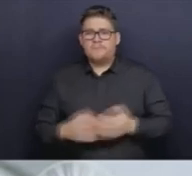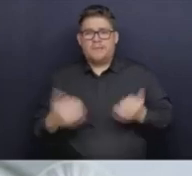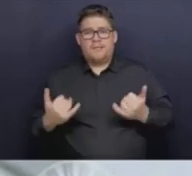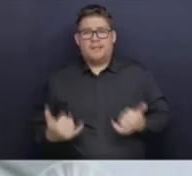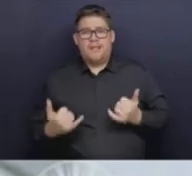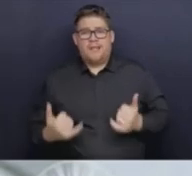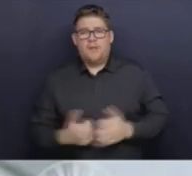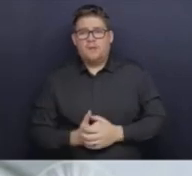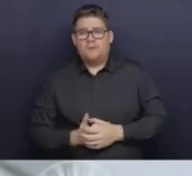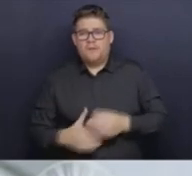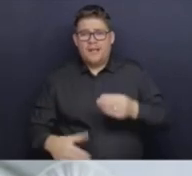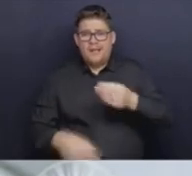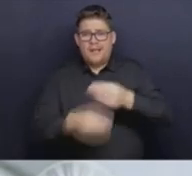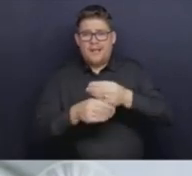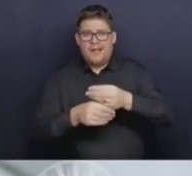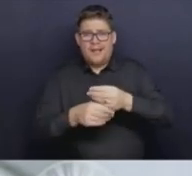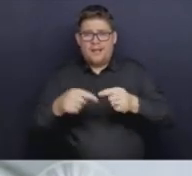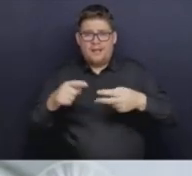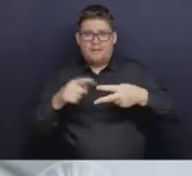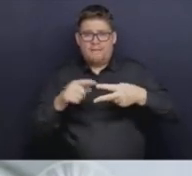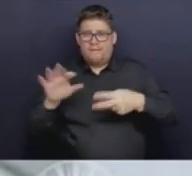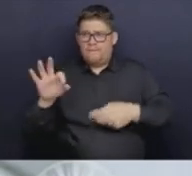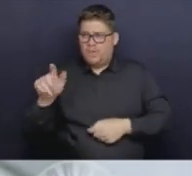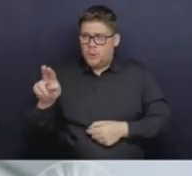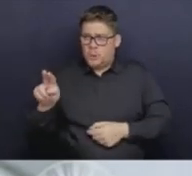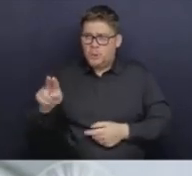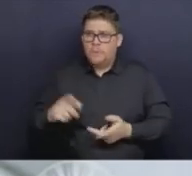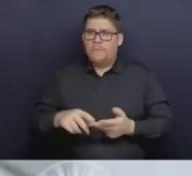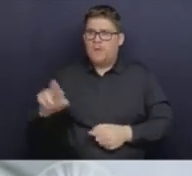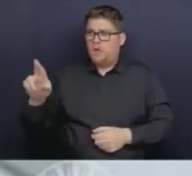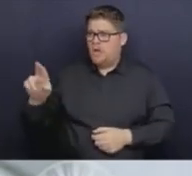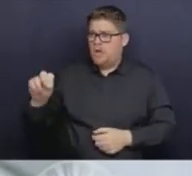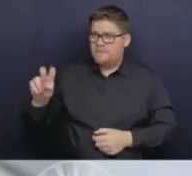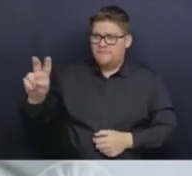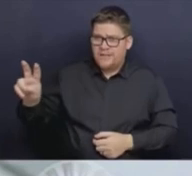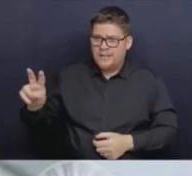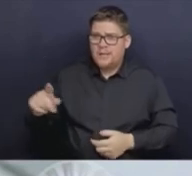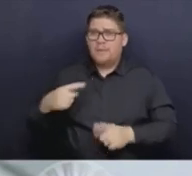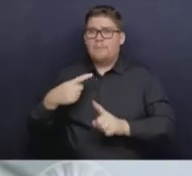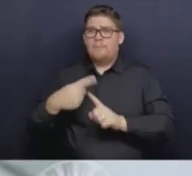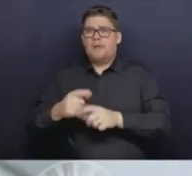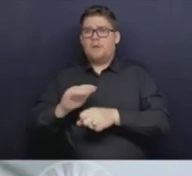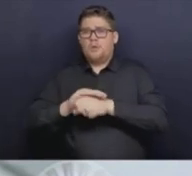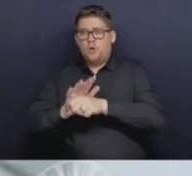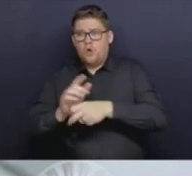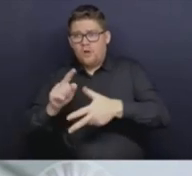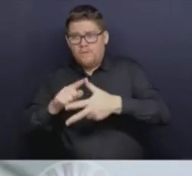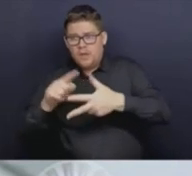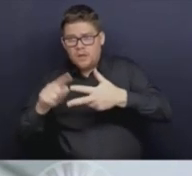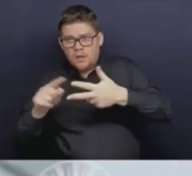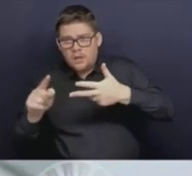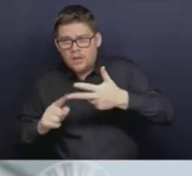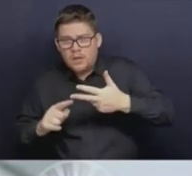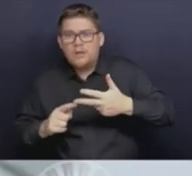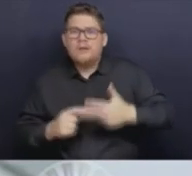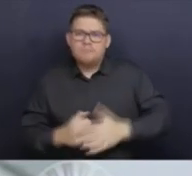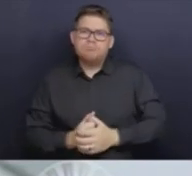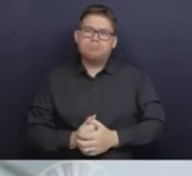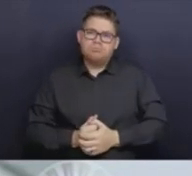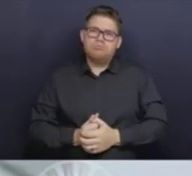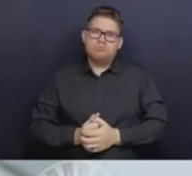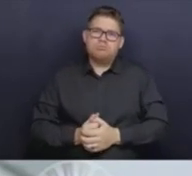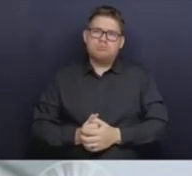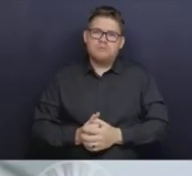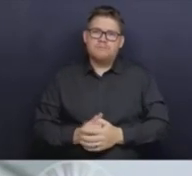virus that's added to our repertoire that we're going to have to deal with for the next foreseeable future. Next